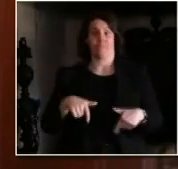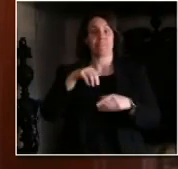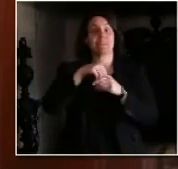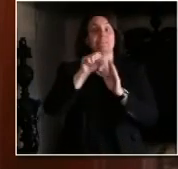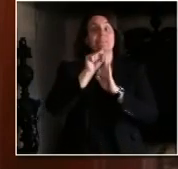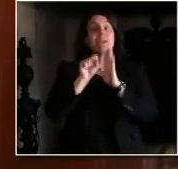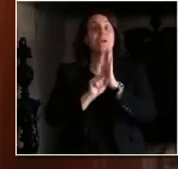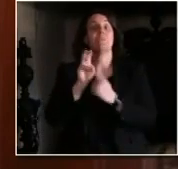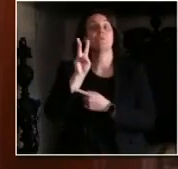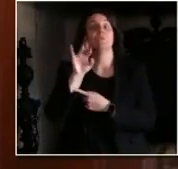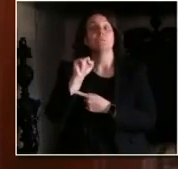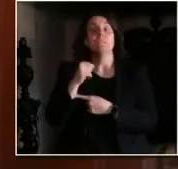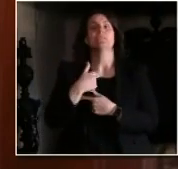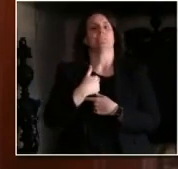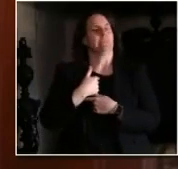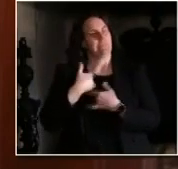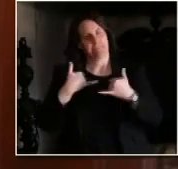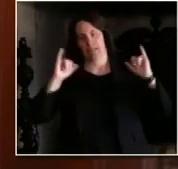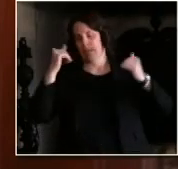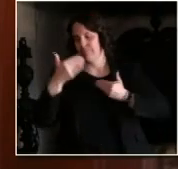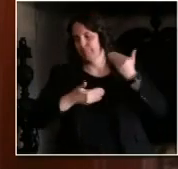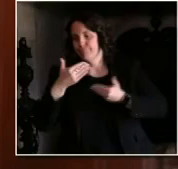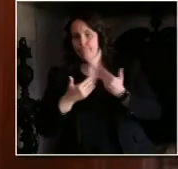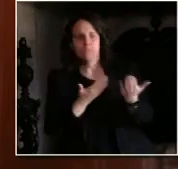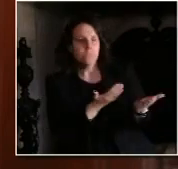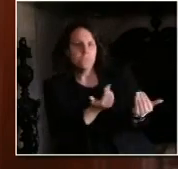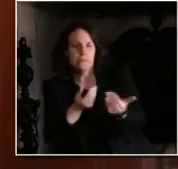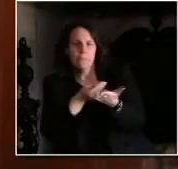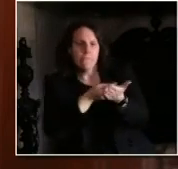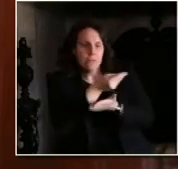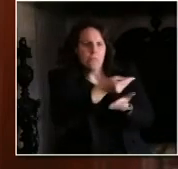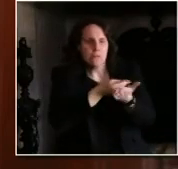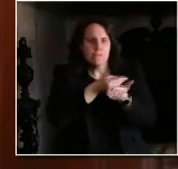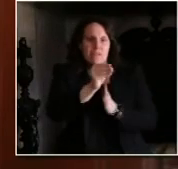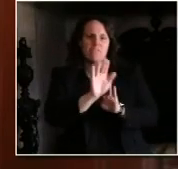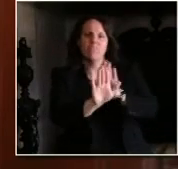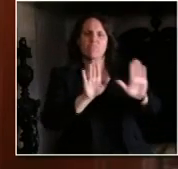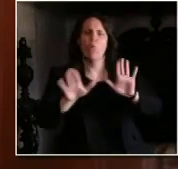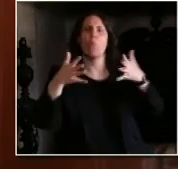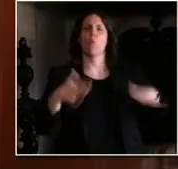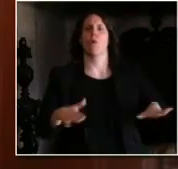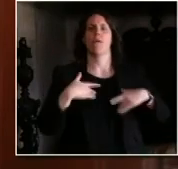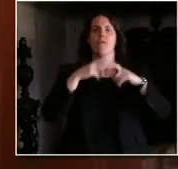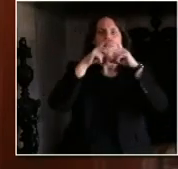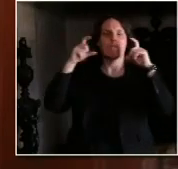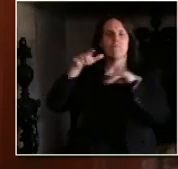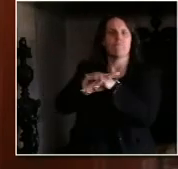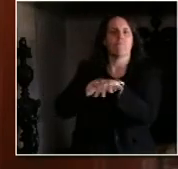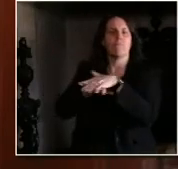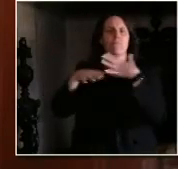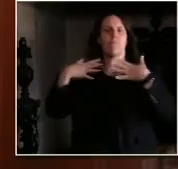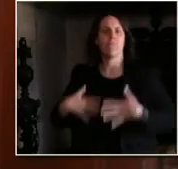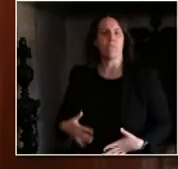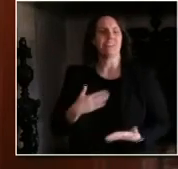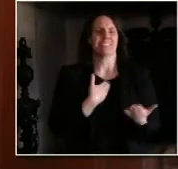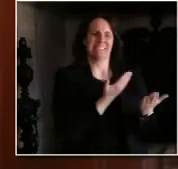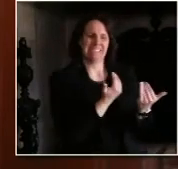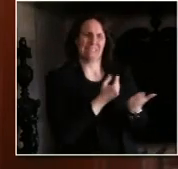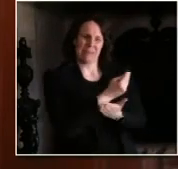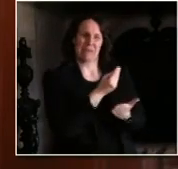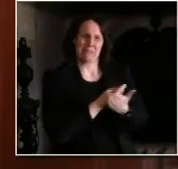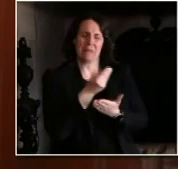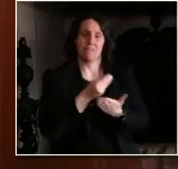have enough PPE to keep all our workers safe, which is why we're working with health systems and businesses